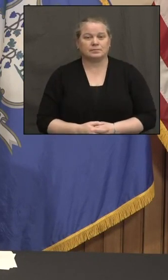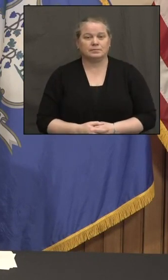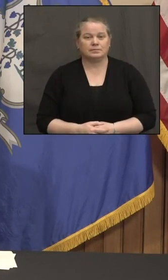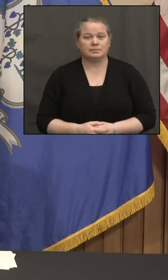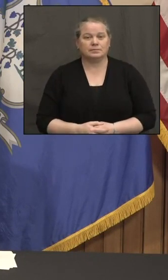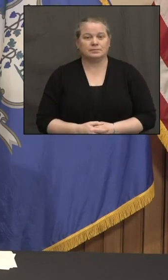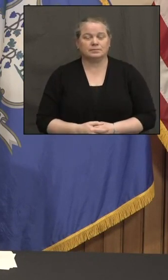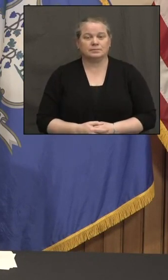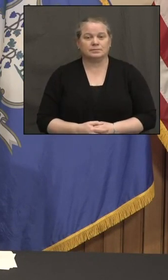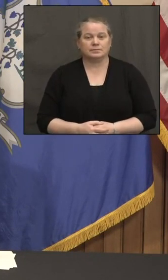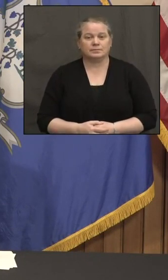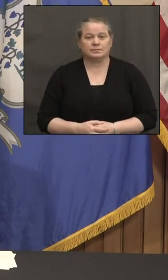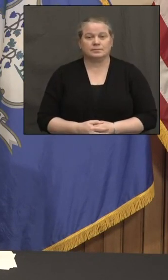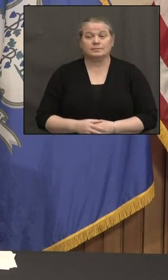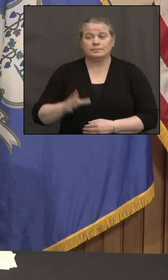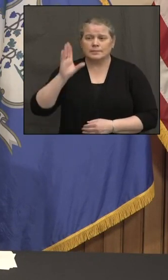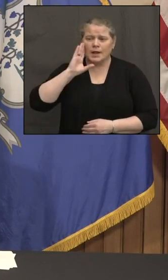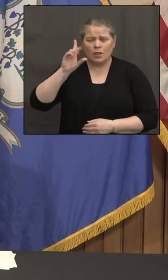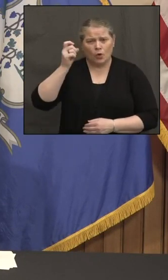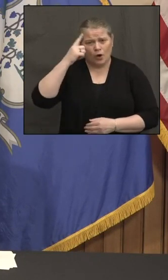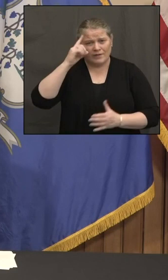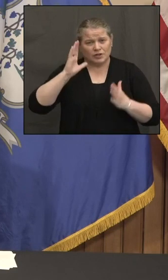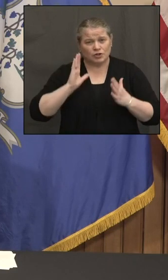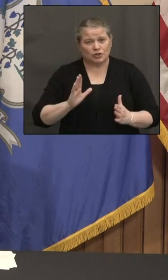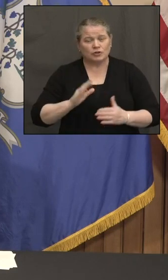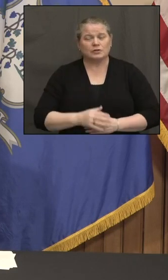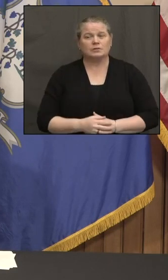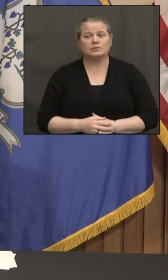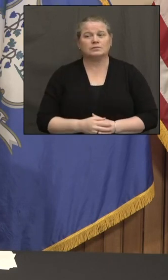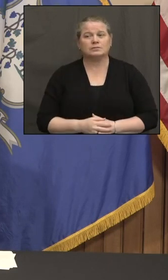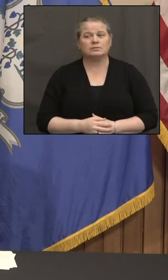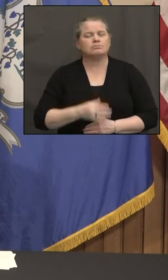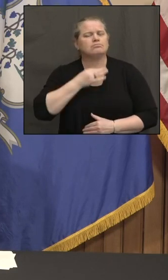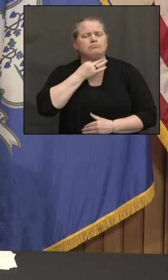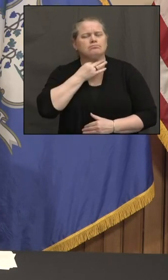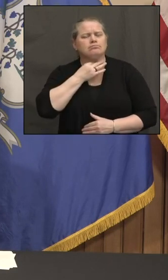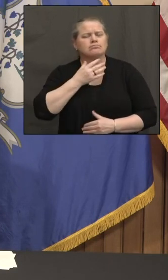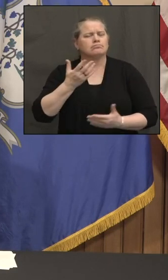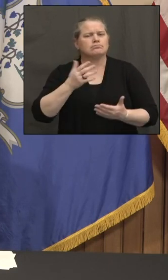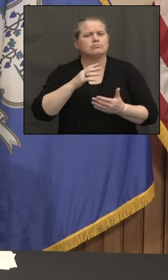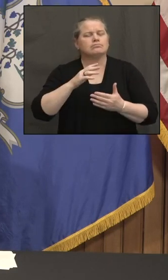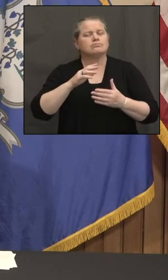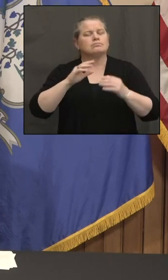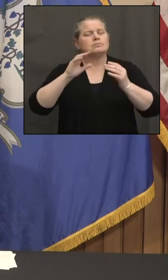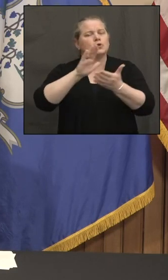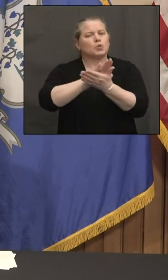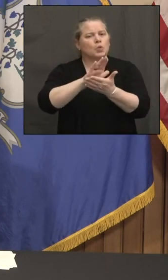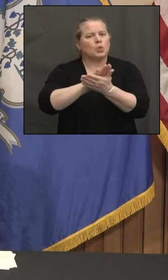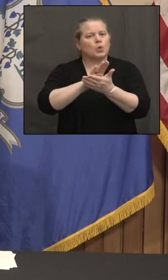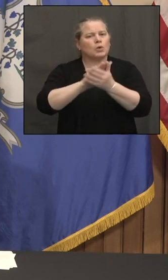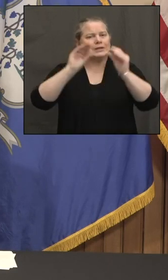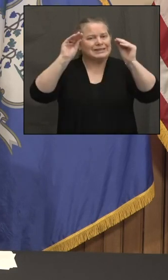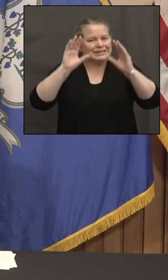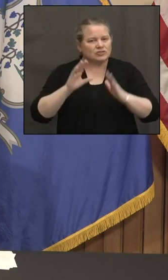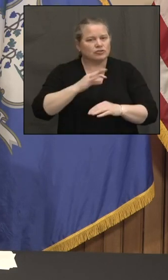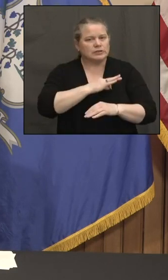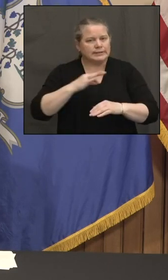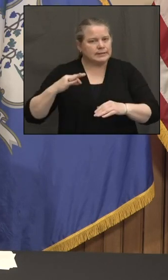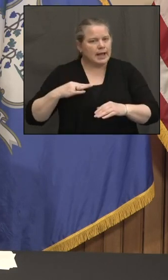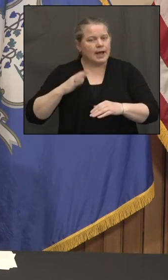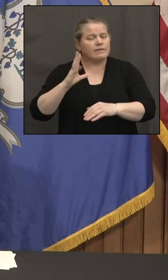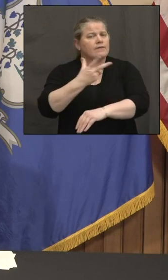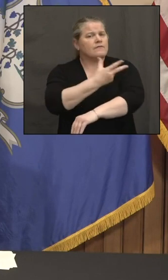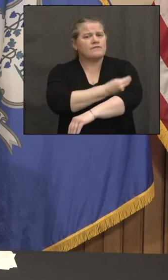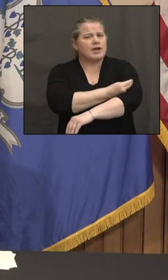Hi, Governor. I'm wondering how the vaccination of teachers and school staff is going. Has there been any level of